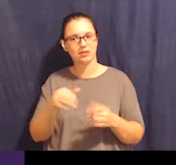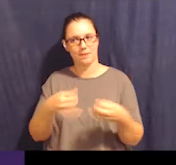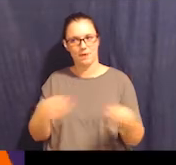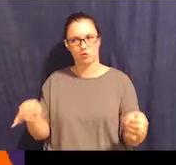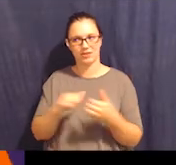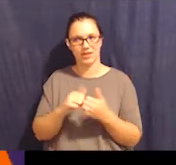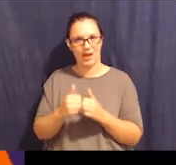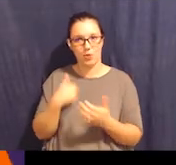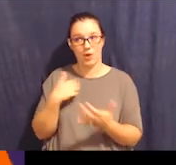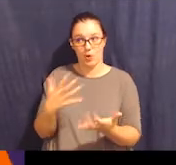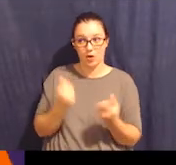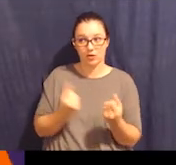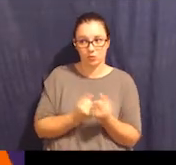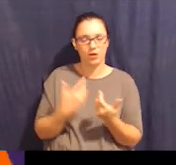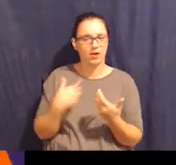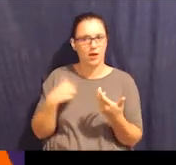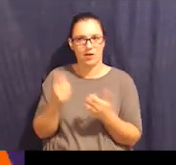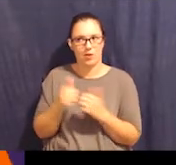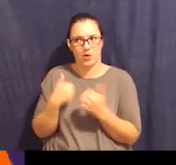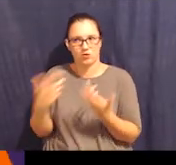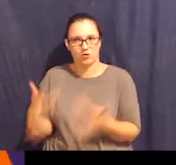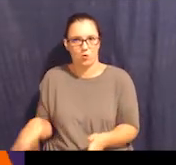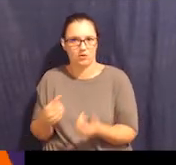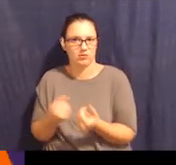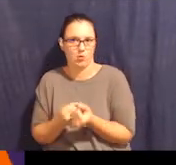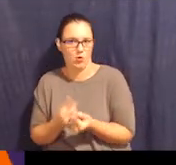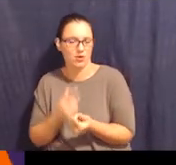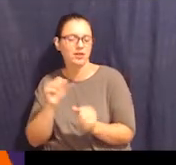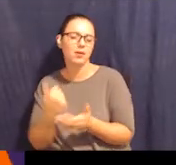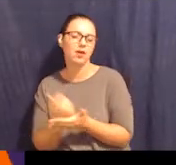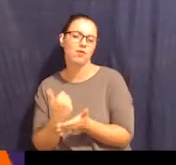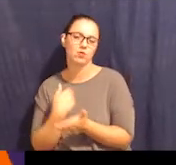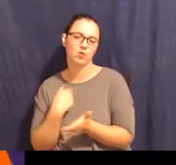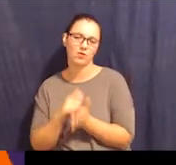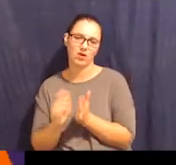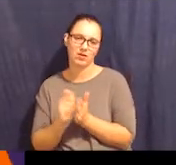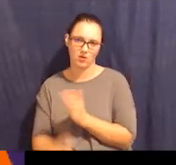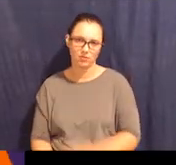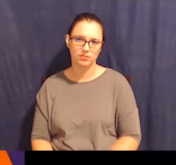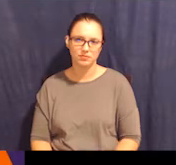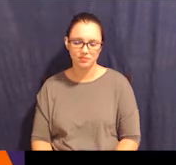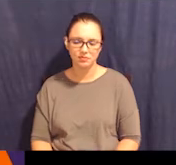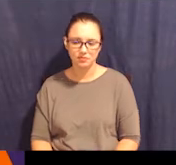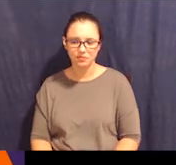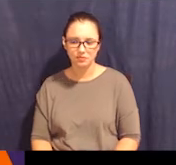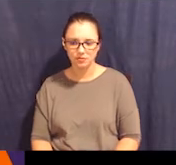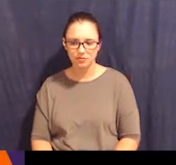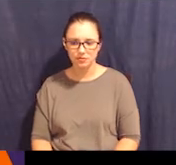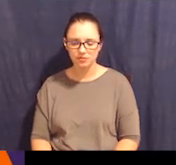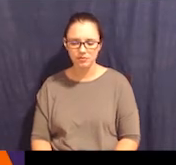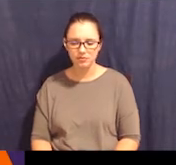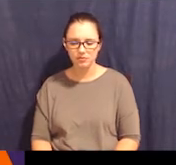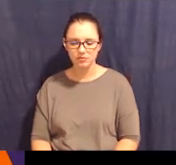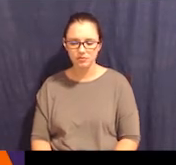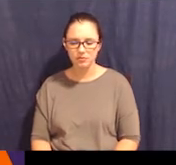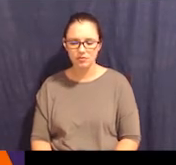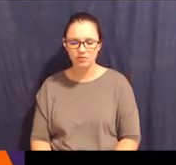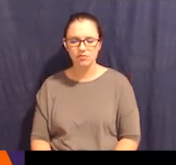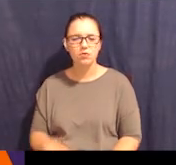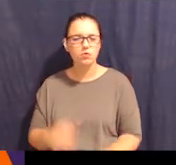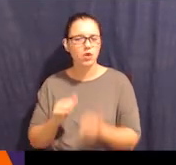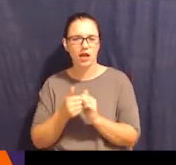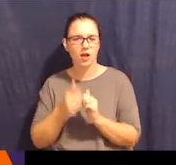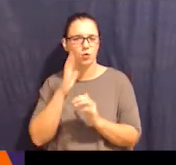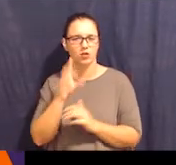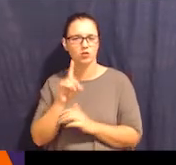writing. So how will we draft this out and what are we going to put in